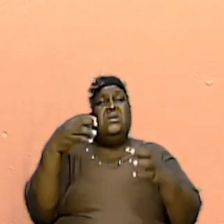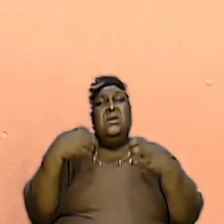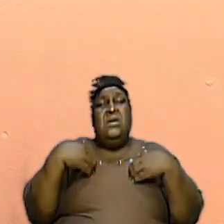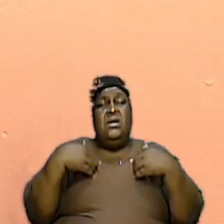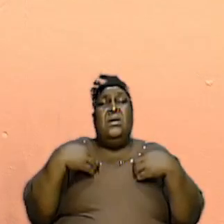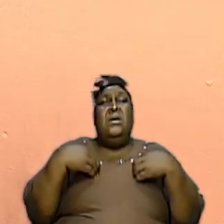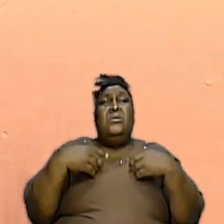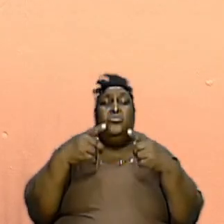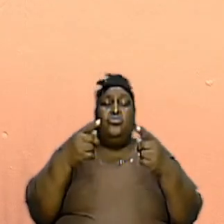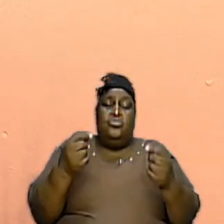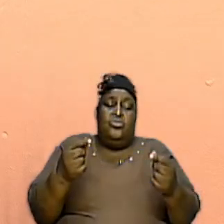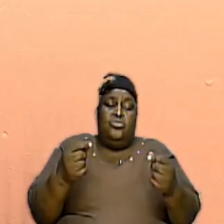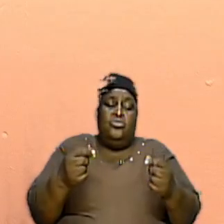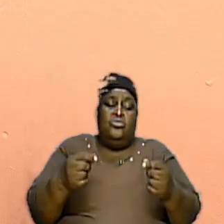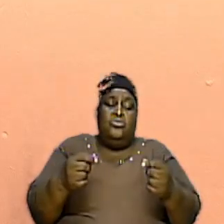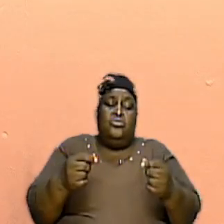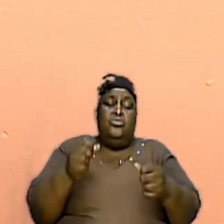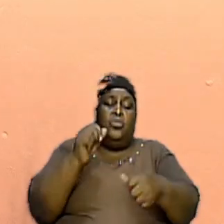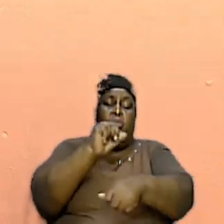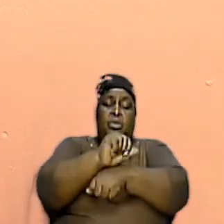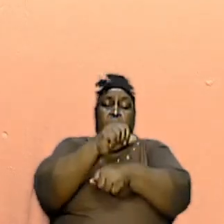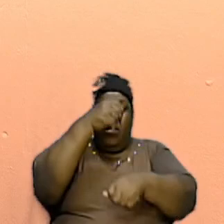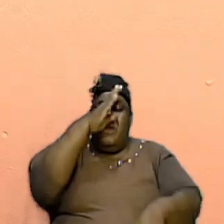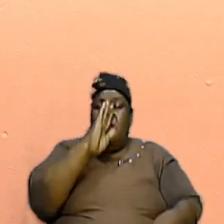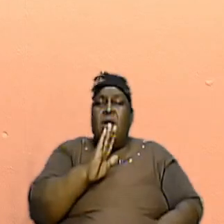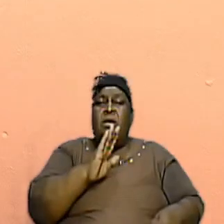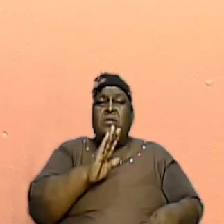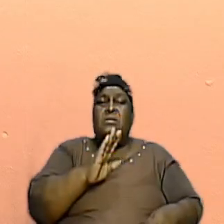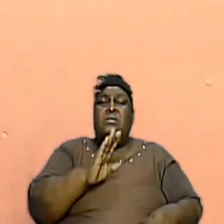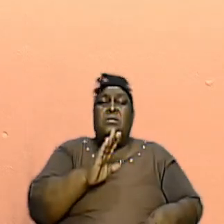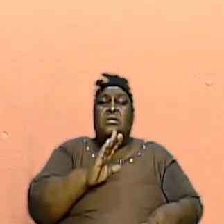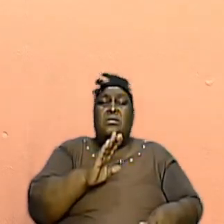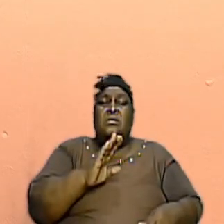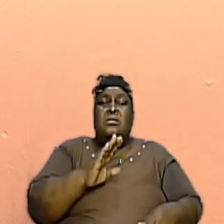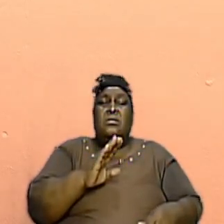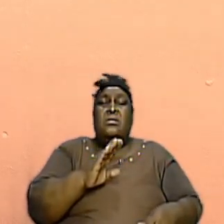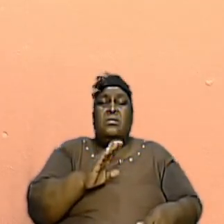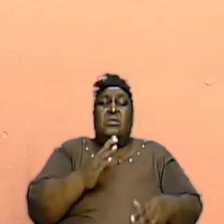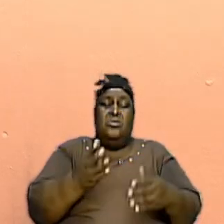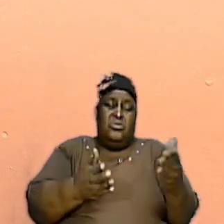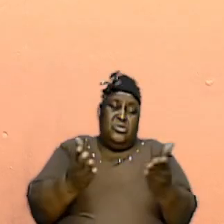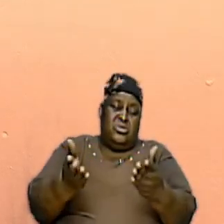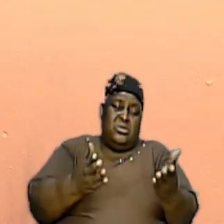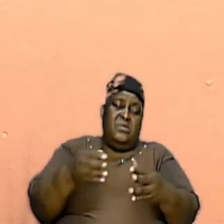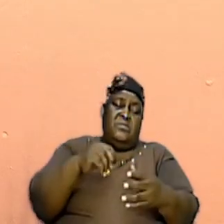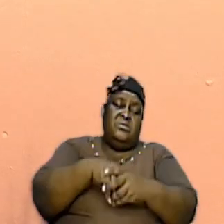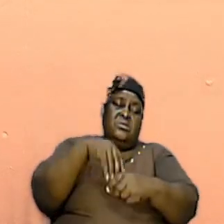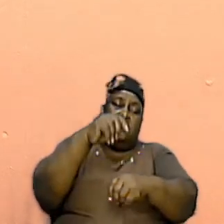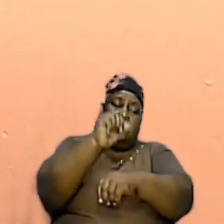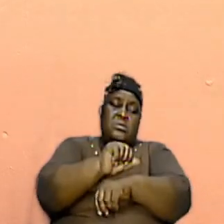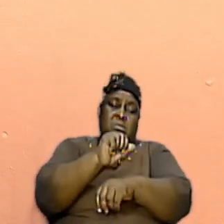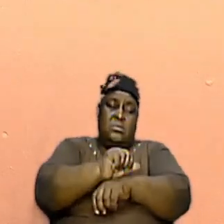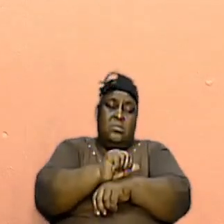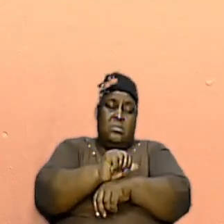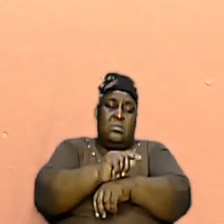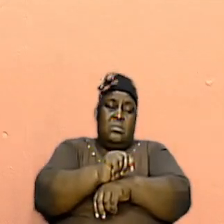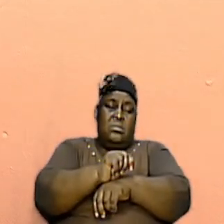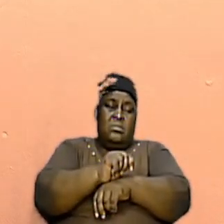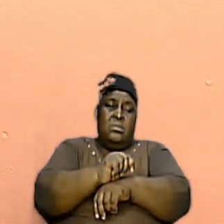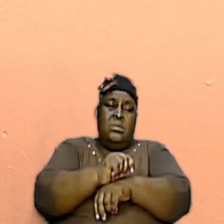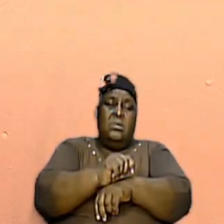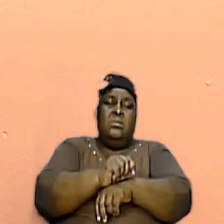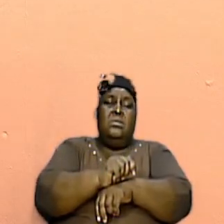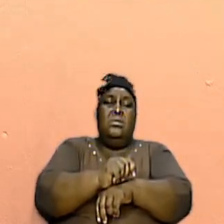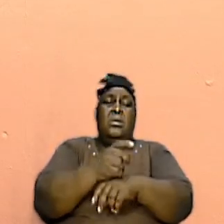to do with the work of Almighty God. It had to do with service in the tabernacle. It was the